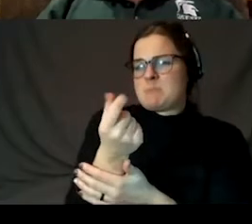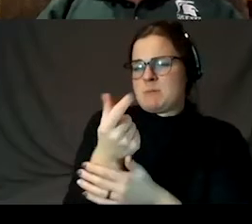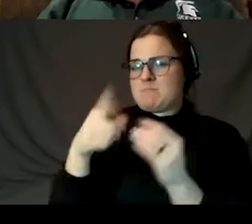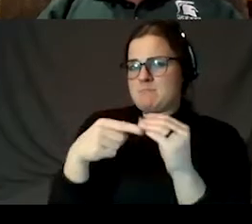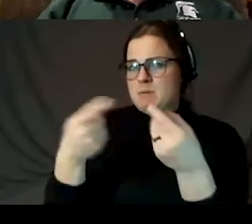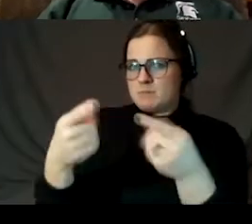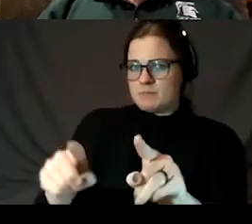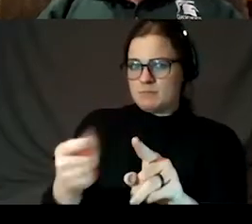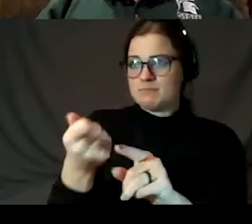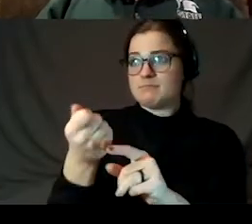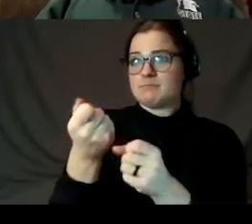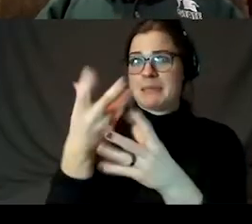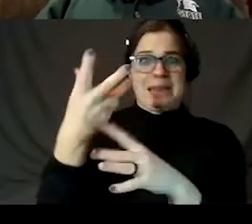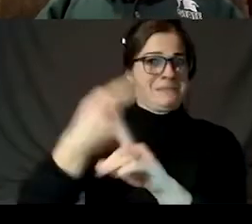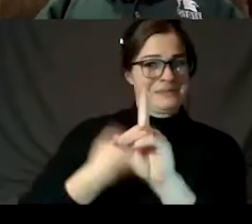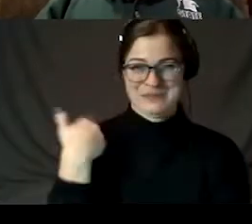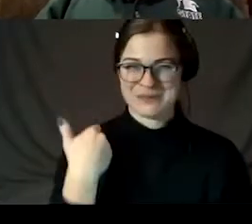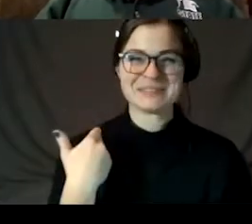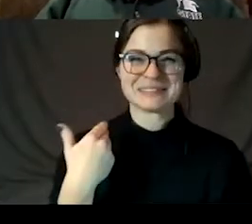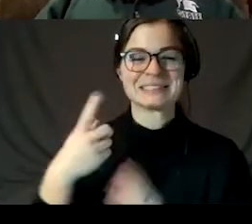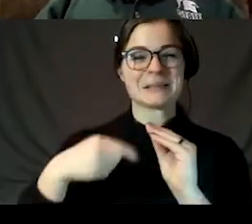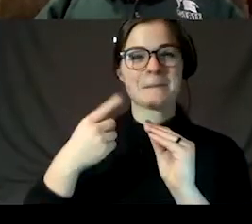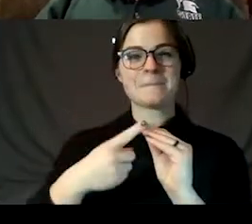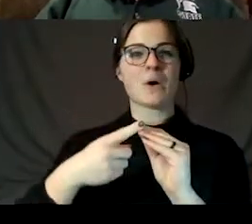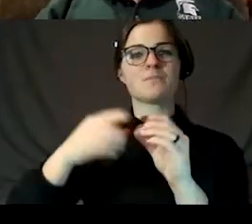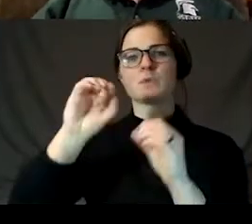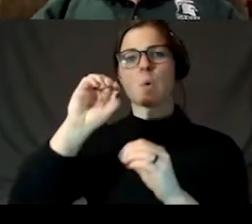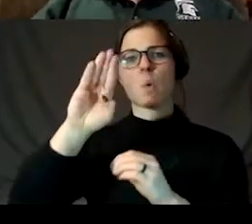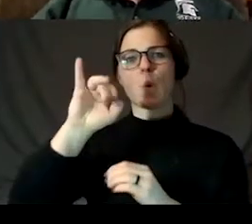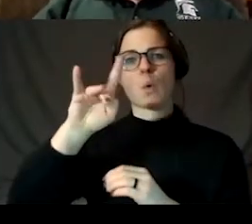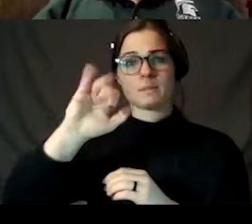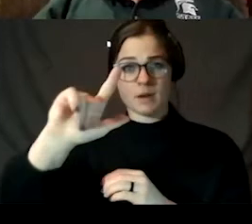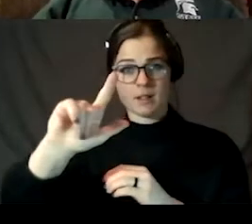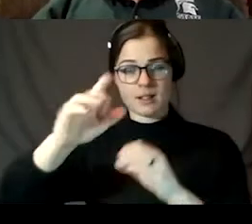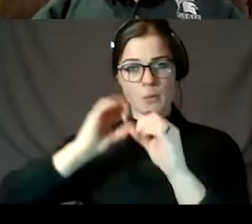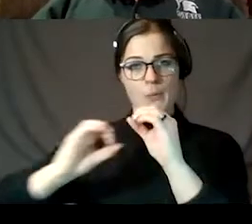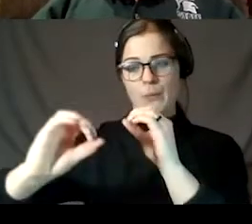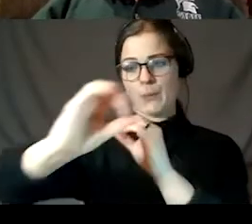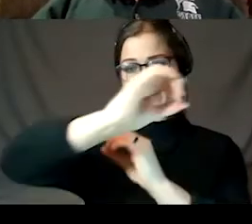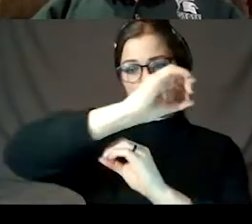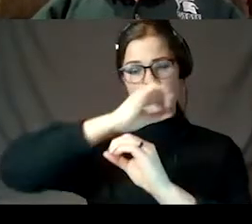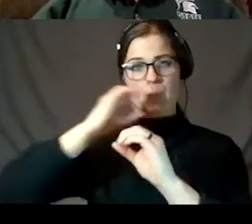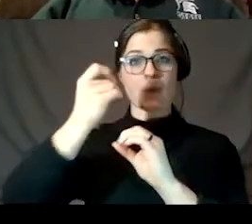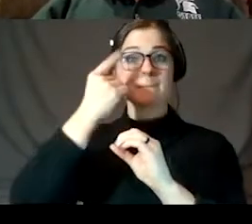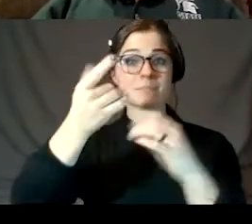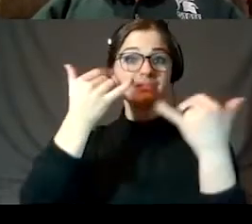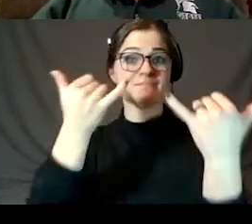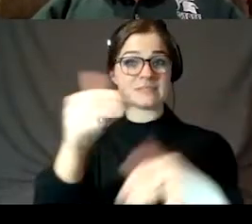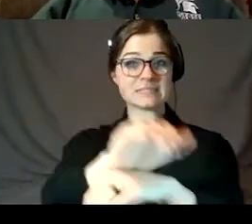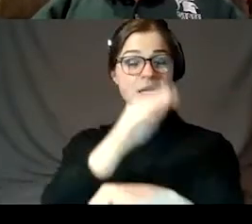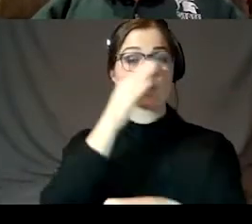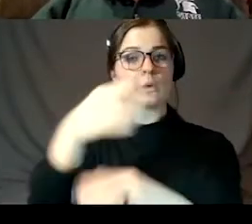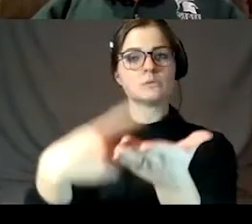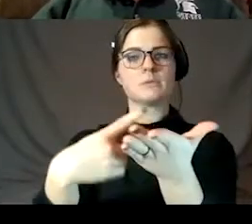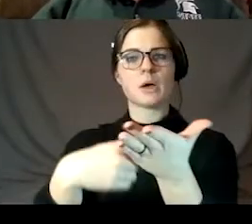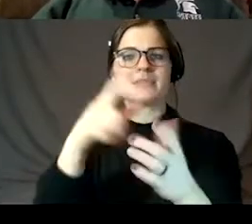several months ago on the orbital motions, but tonight I'll be talking about the apparent size and the real size of